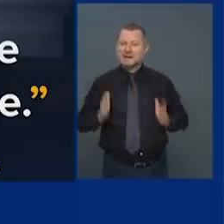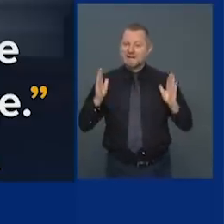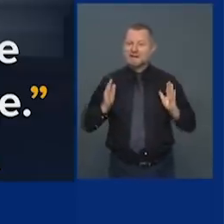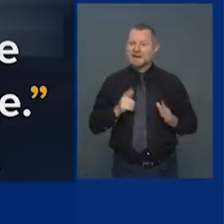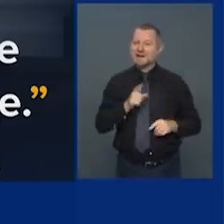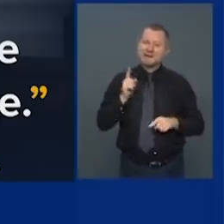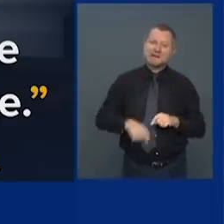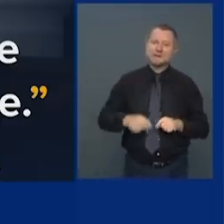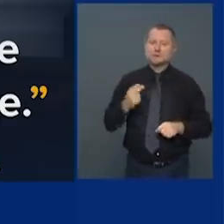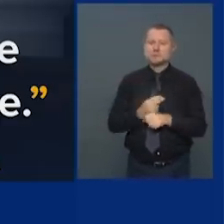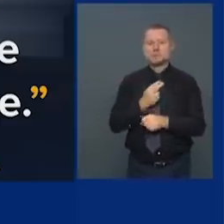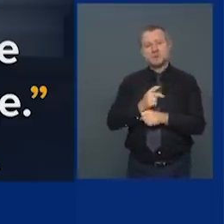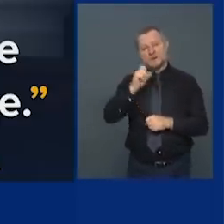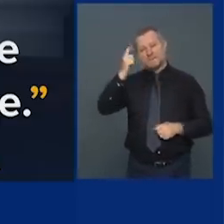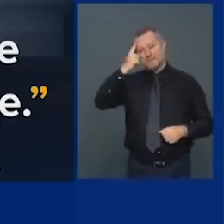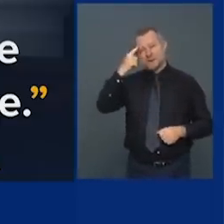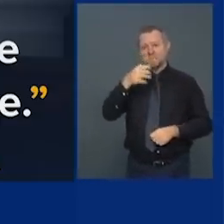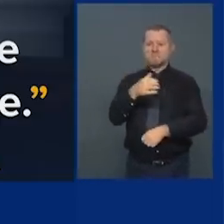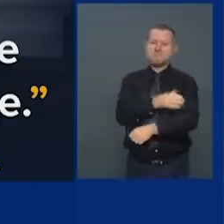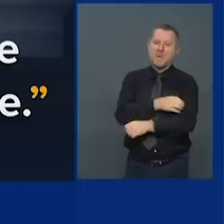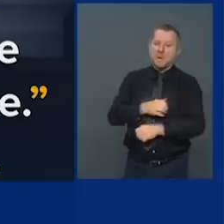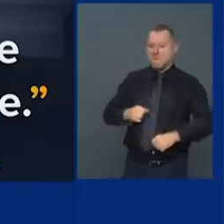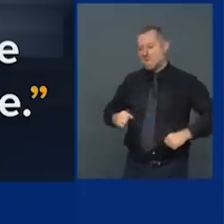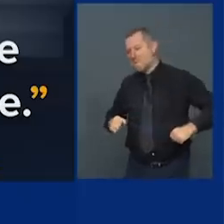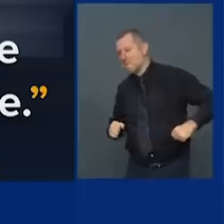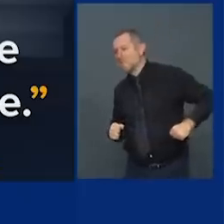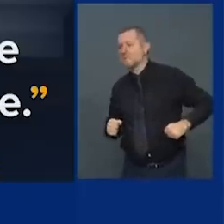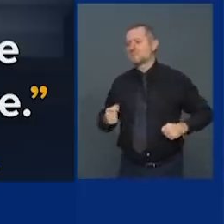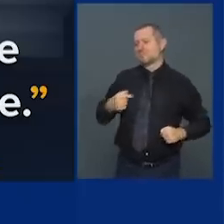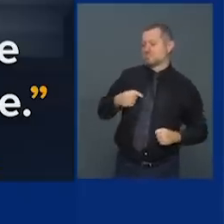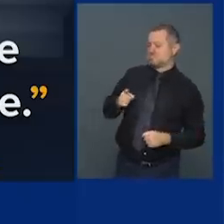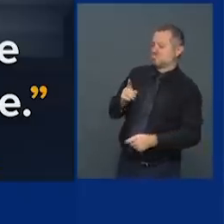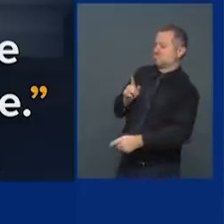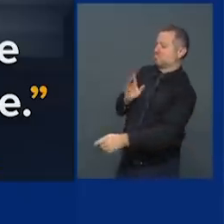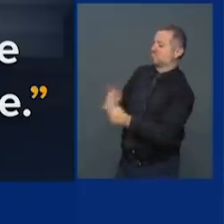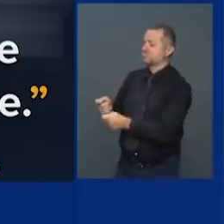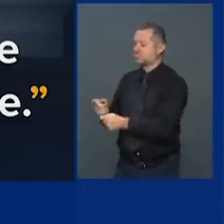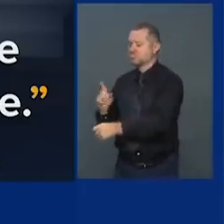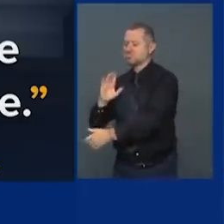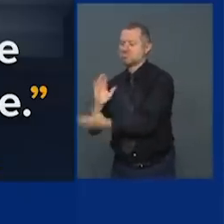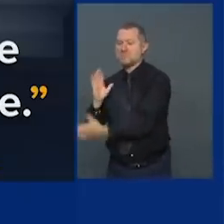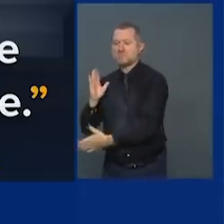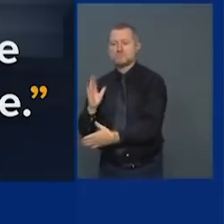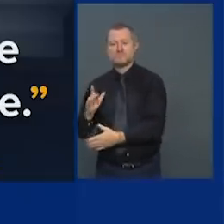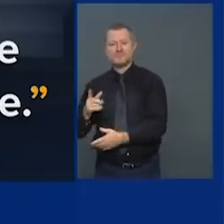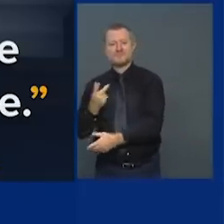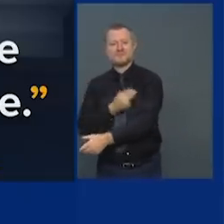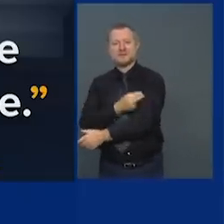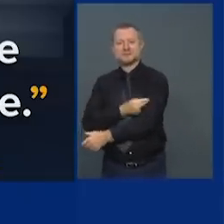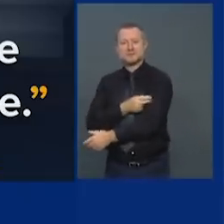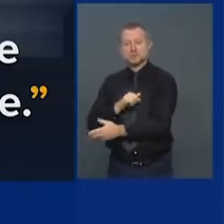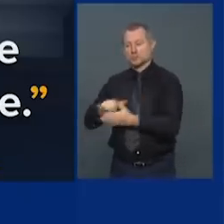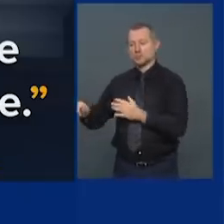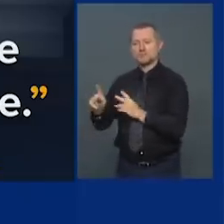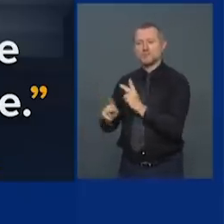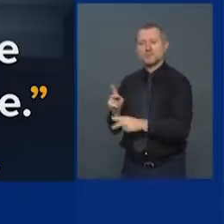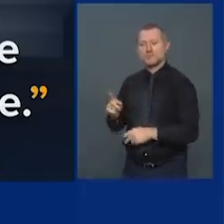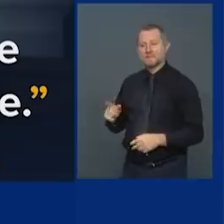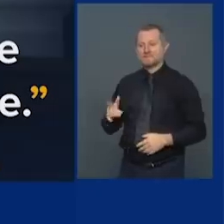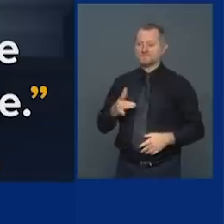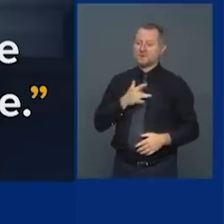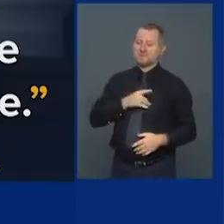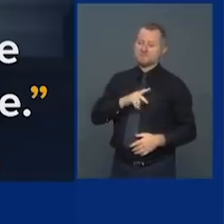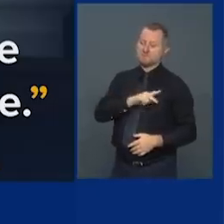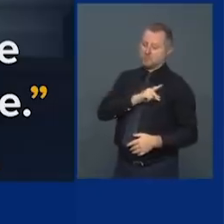to stop distribution of a vaccine to new yorkers because he is personally upset